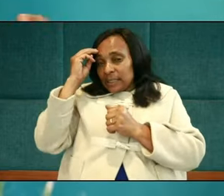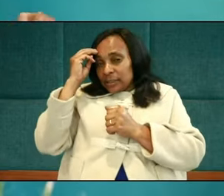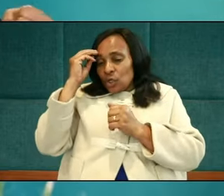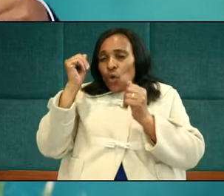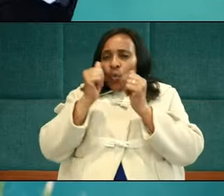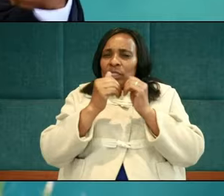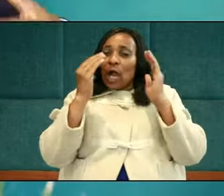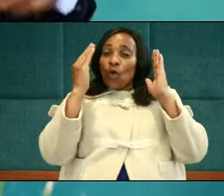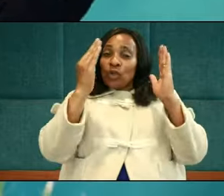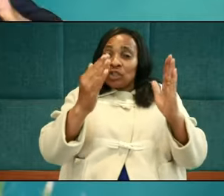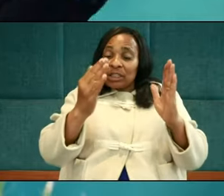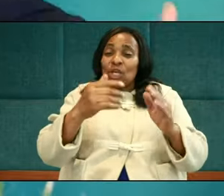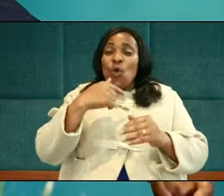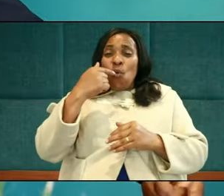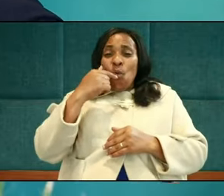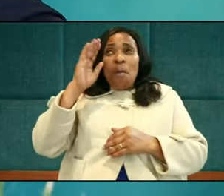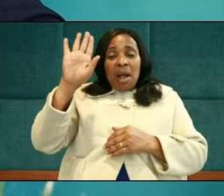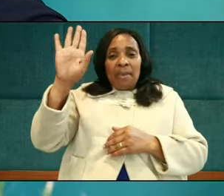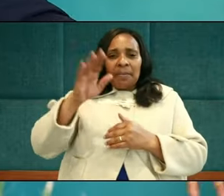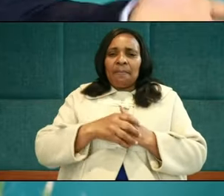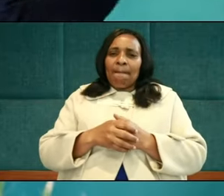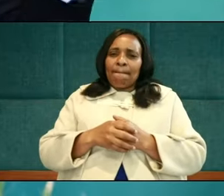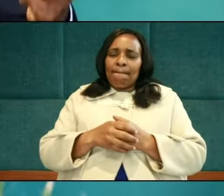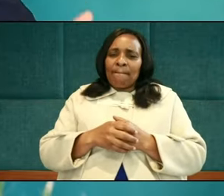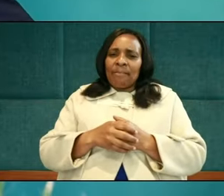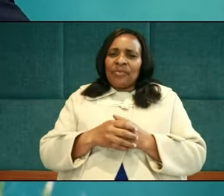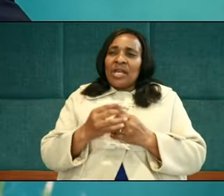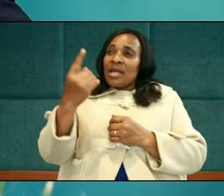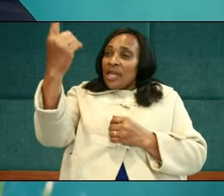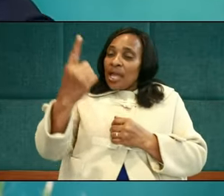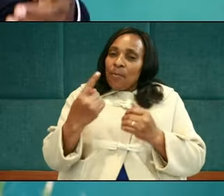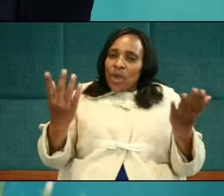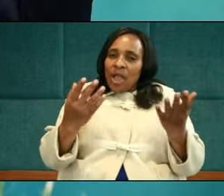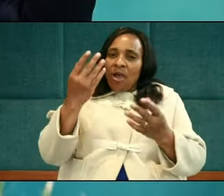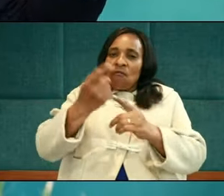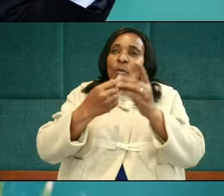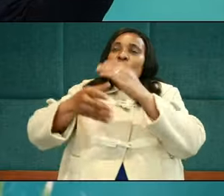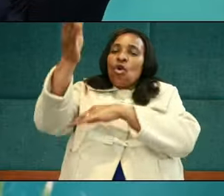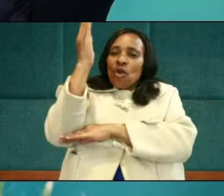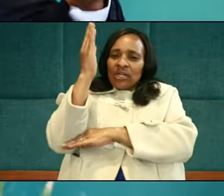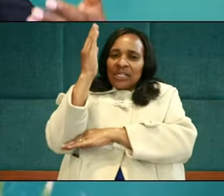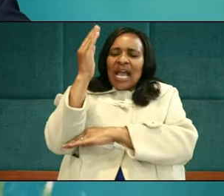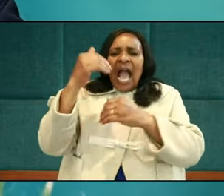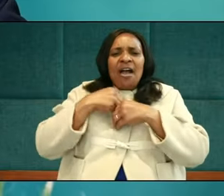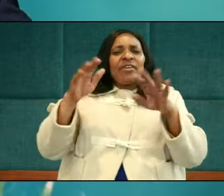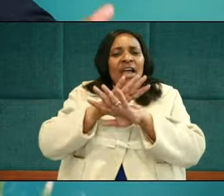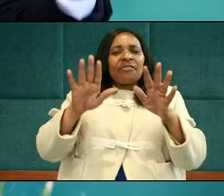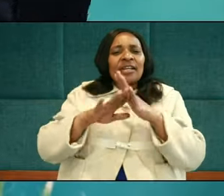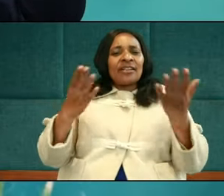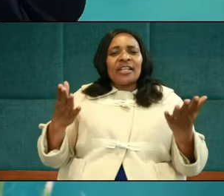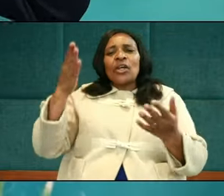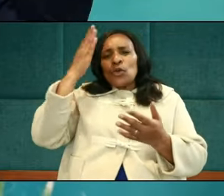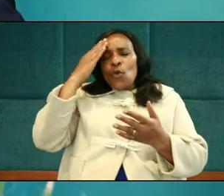a consciousness of who he is. He came from God. He has all things given to him by God.